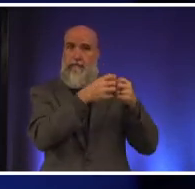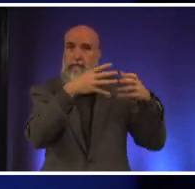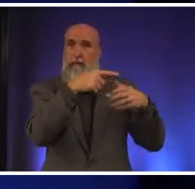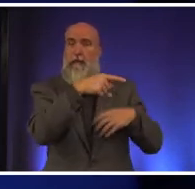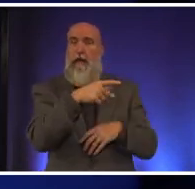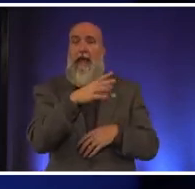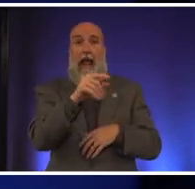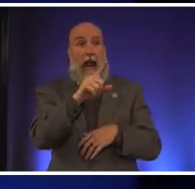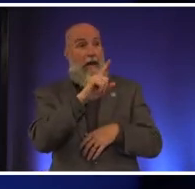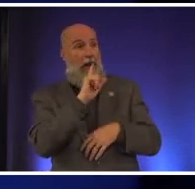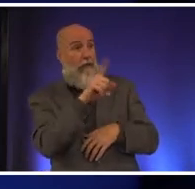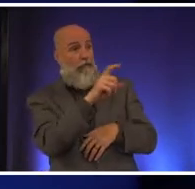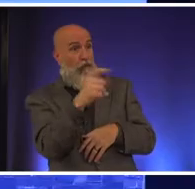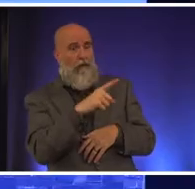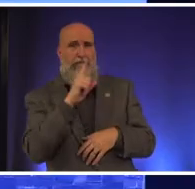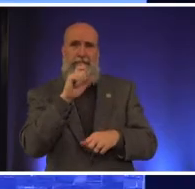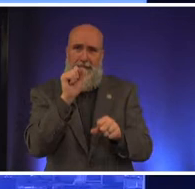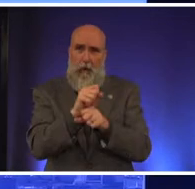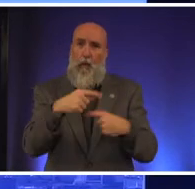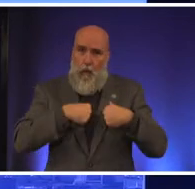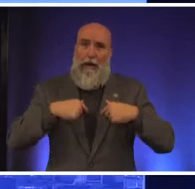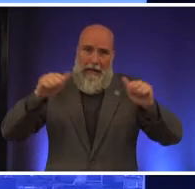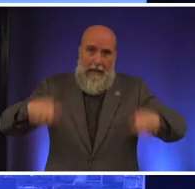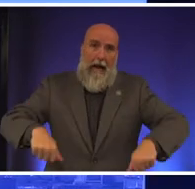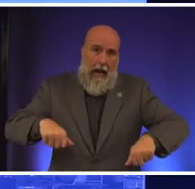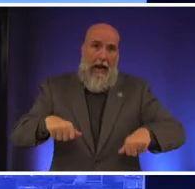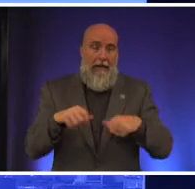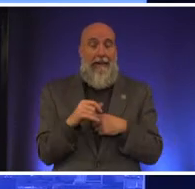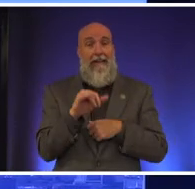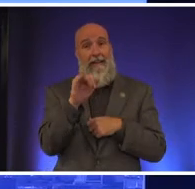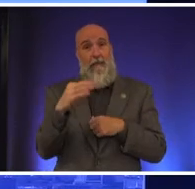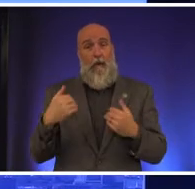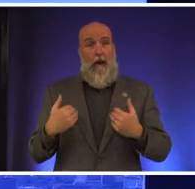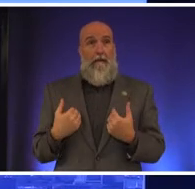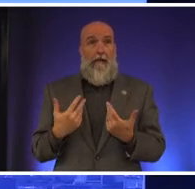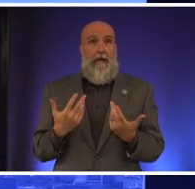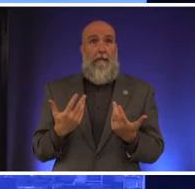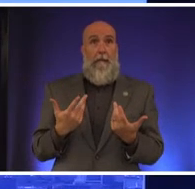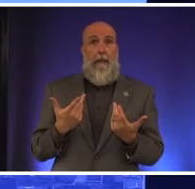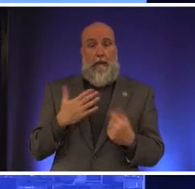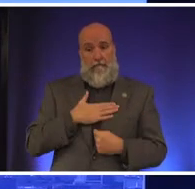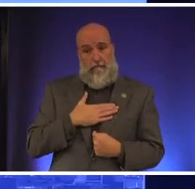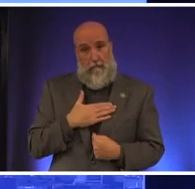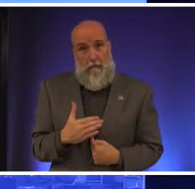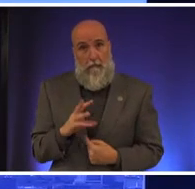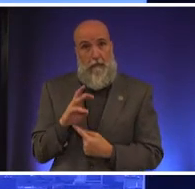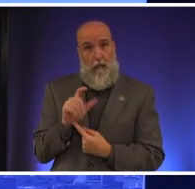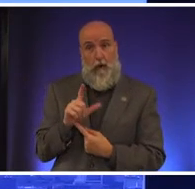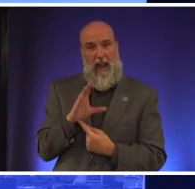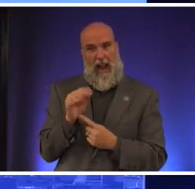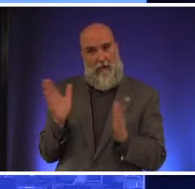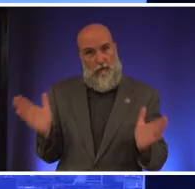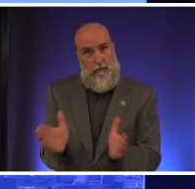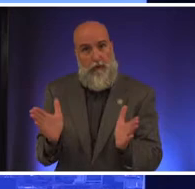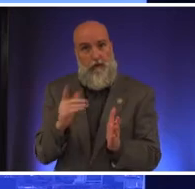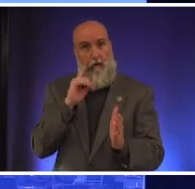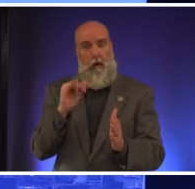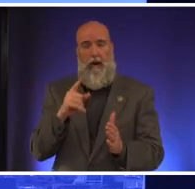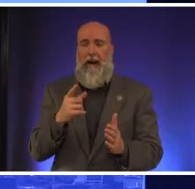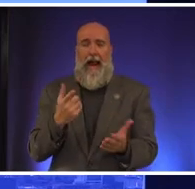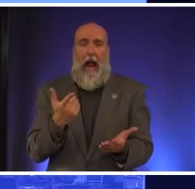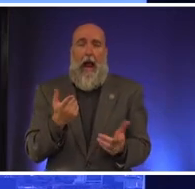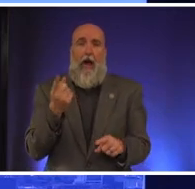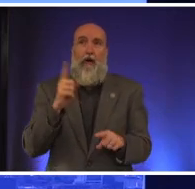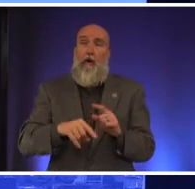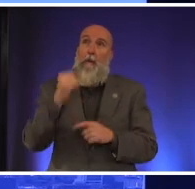question is absolutely we have the ability to do that if you have uh the will to do it and you push for it i cannot imagine